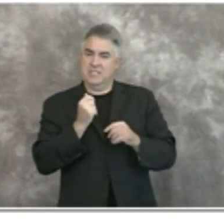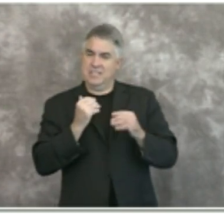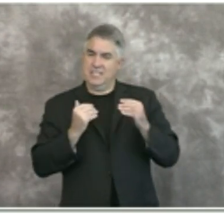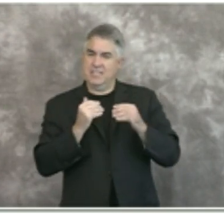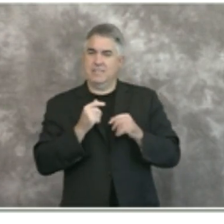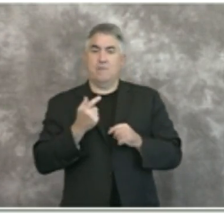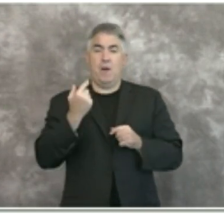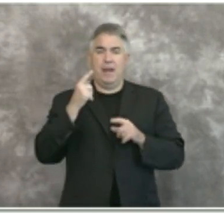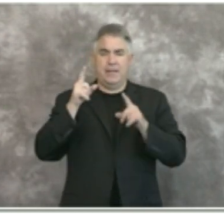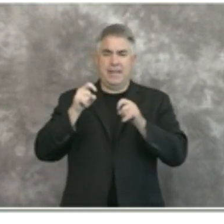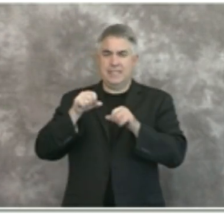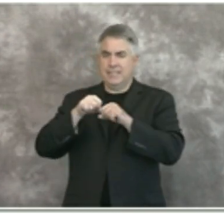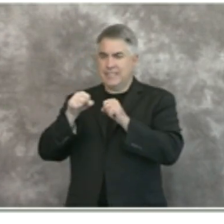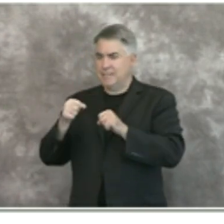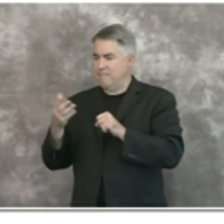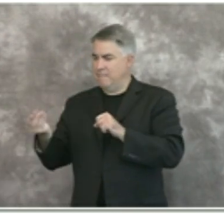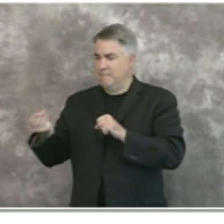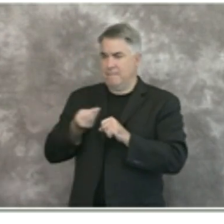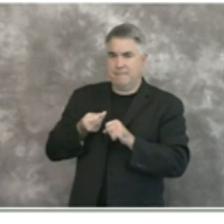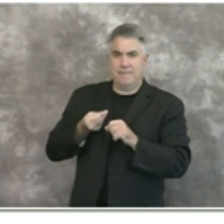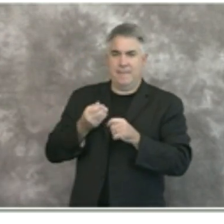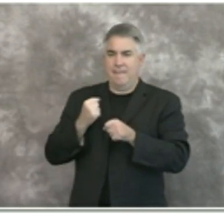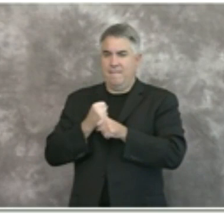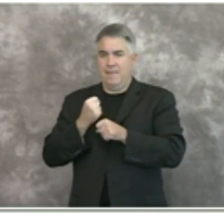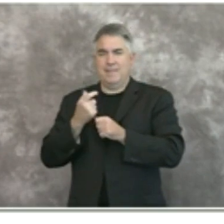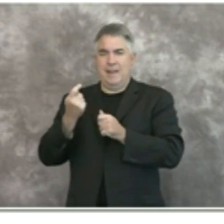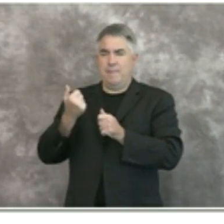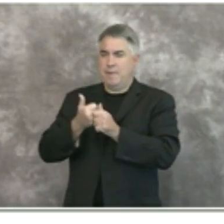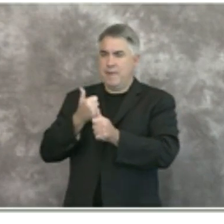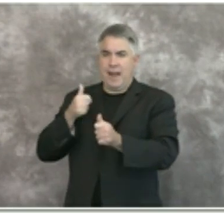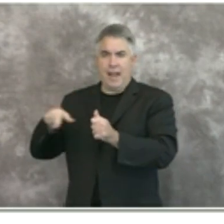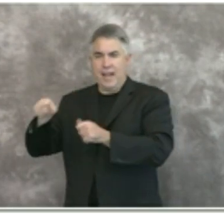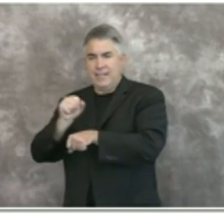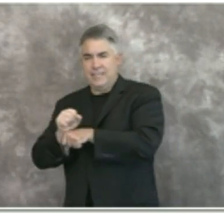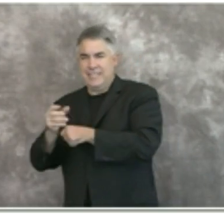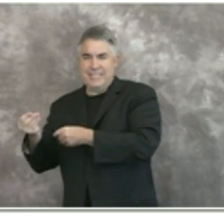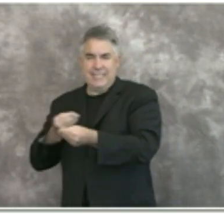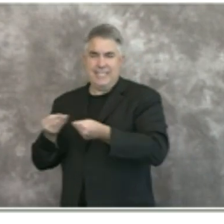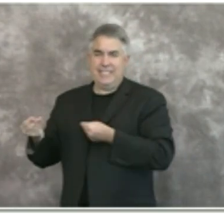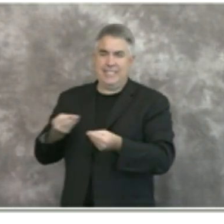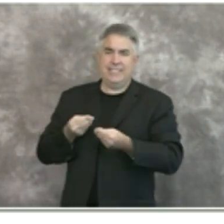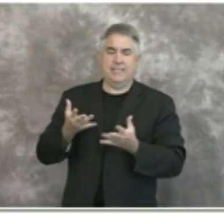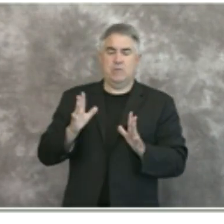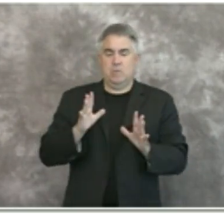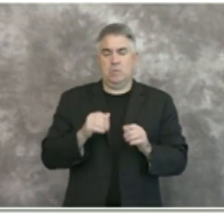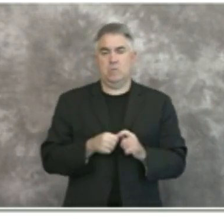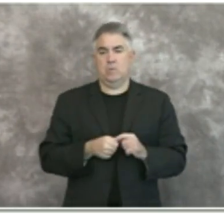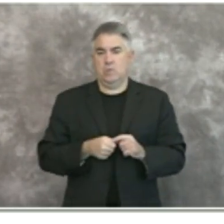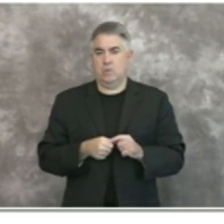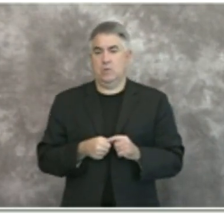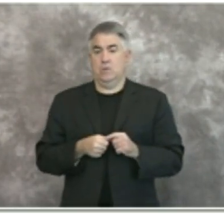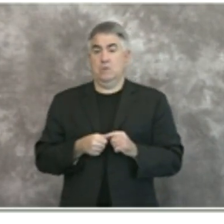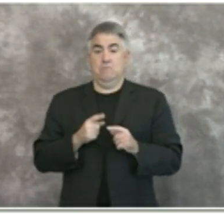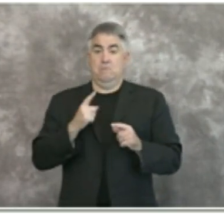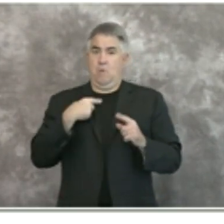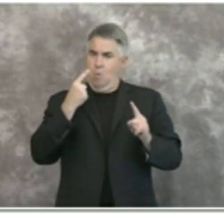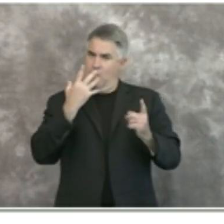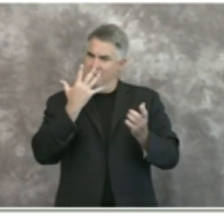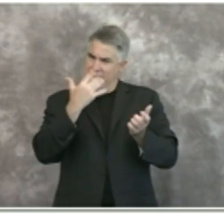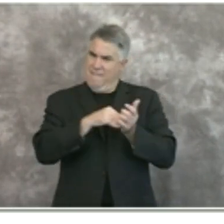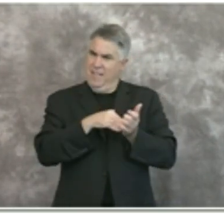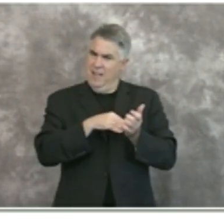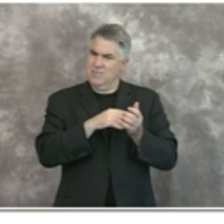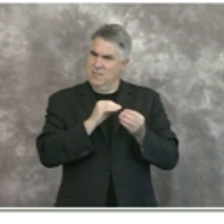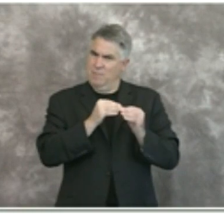tests are still being conducted there's a little bit of lag in getting those back but again we want to get over that 5000 number we want to stay over that 5000 number and continue